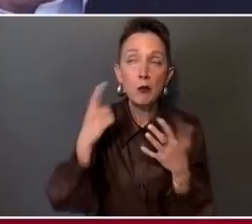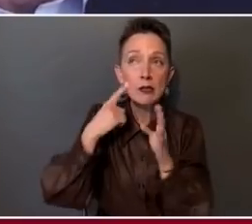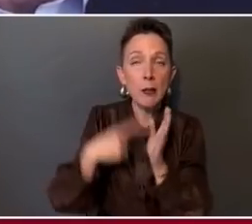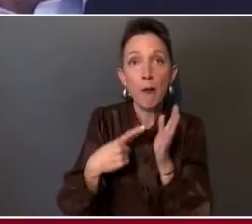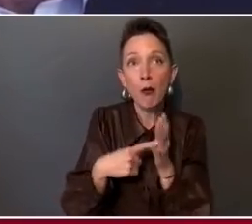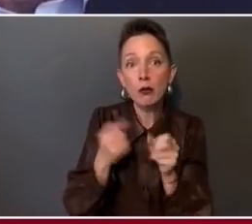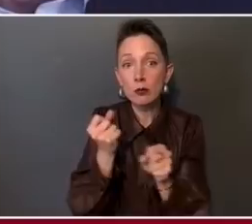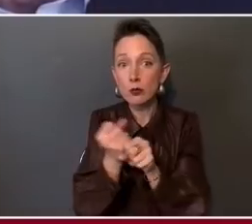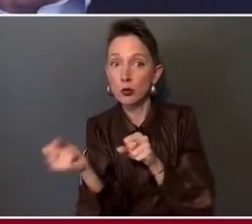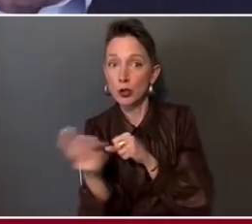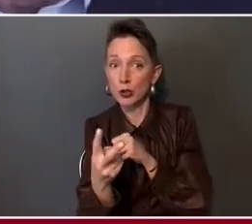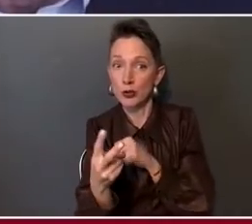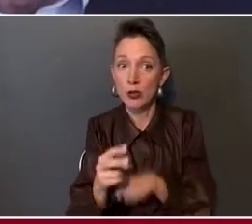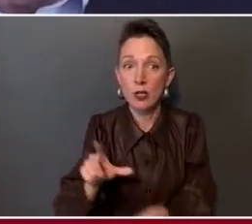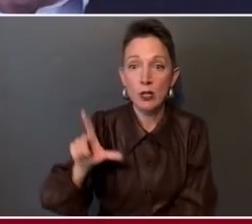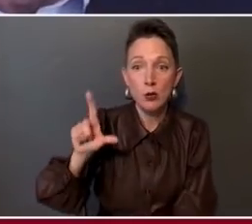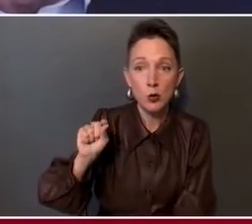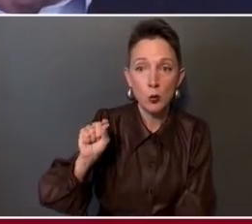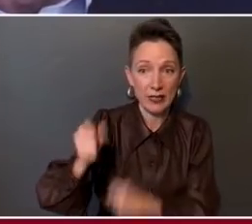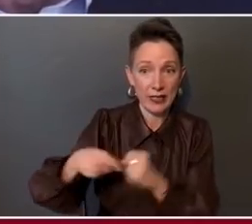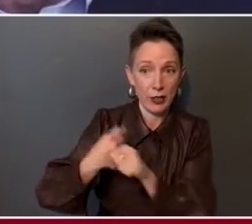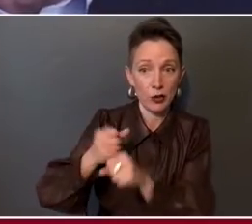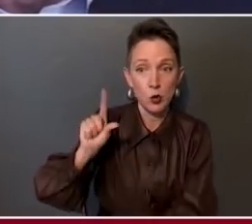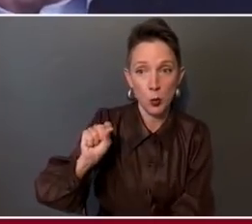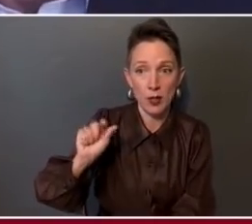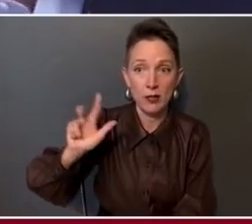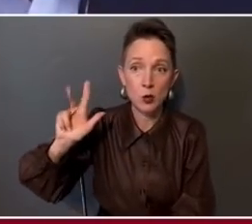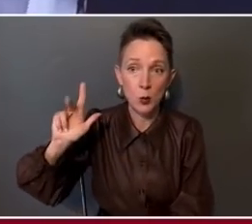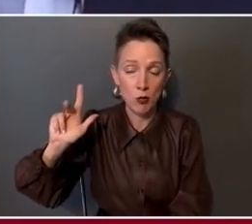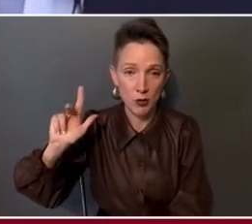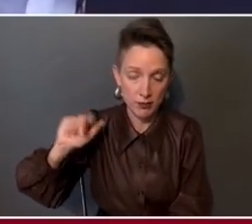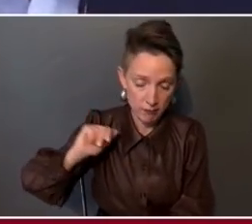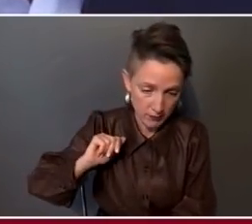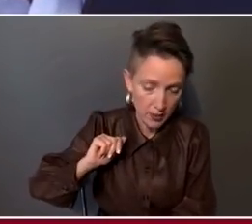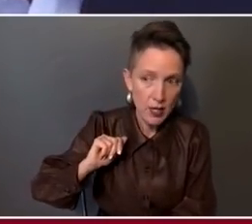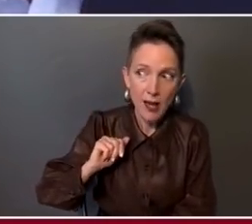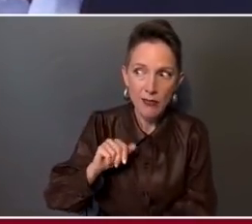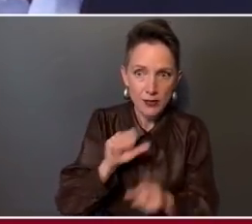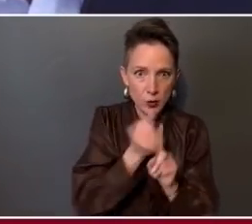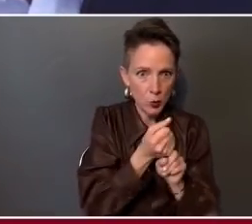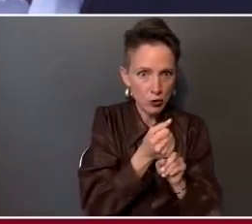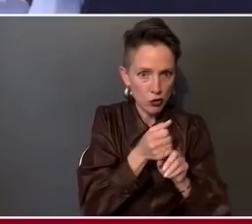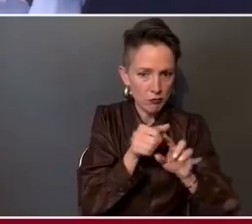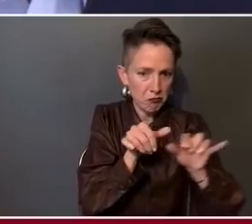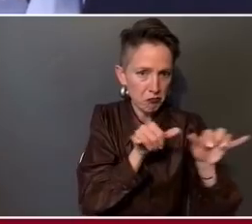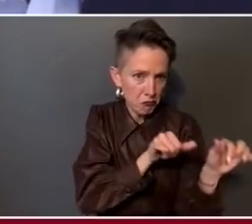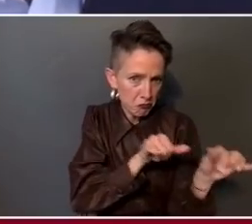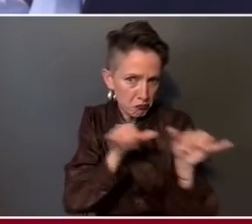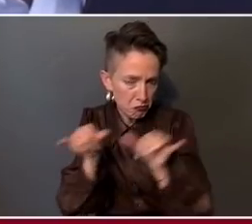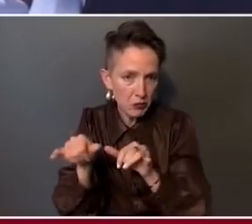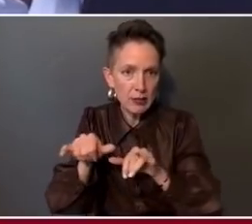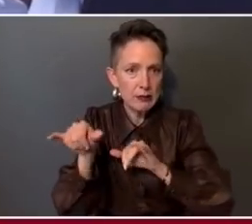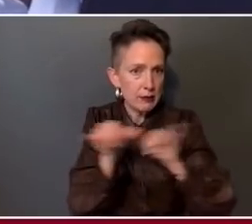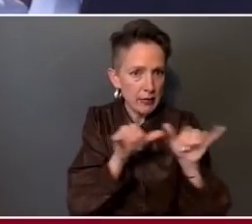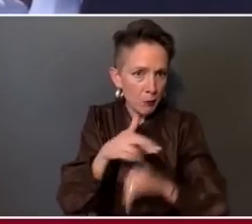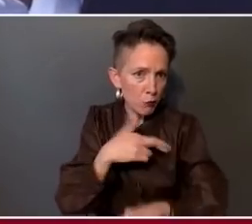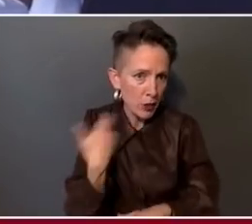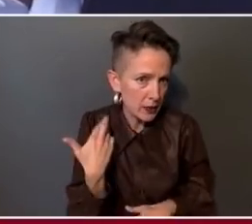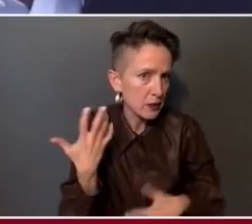2023, and the situation is largely what it looks like today. Same levels of risk, et cetera.